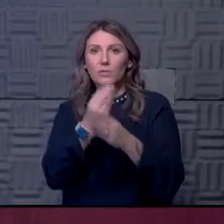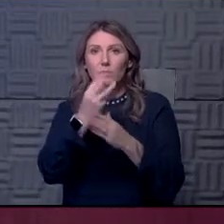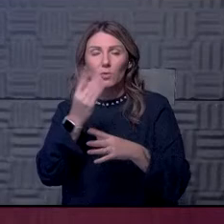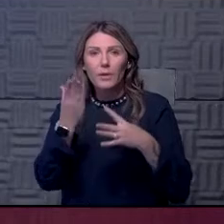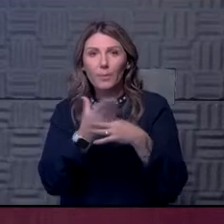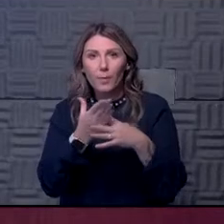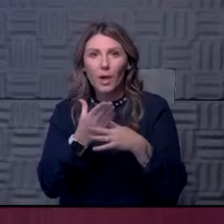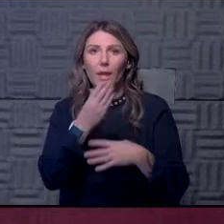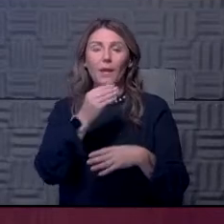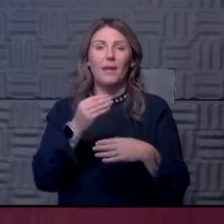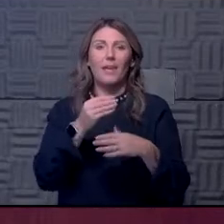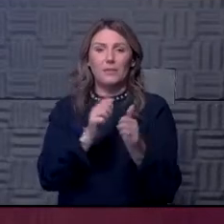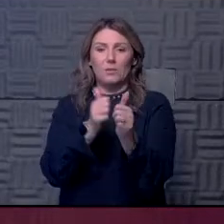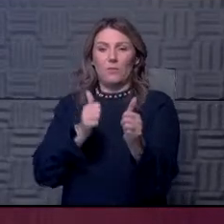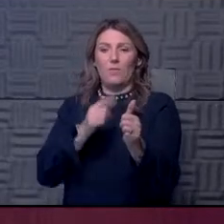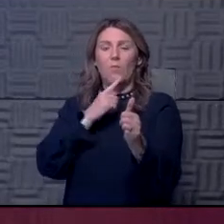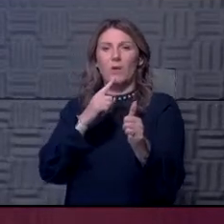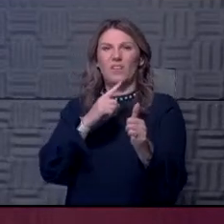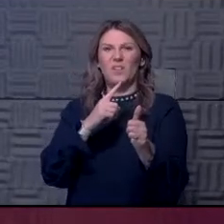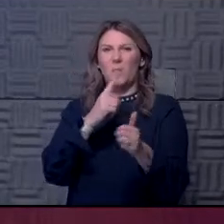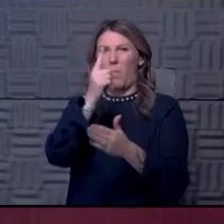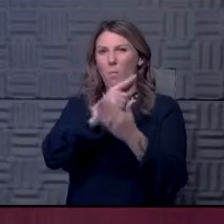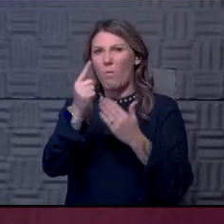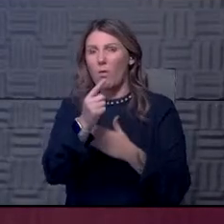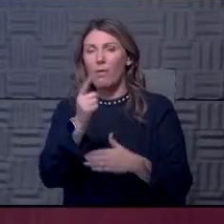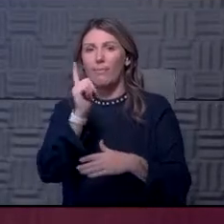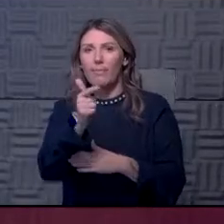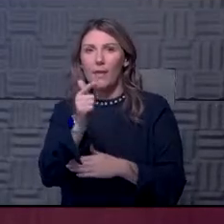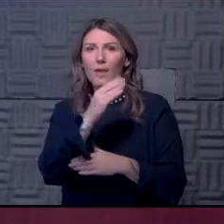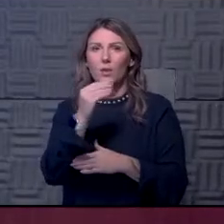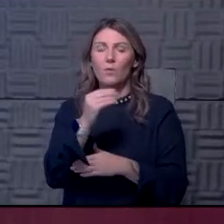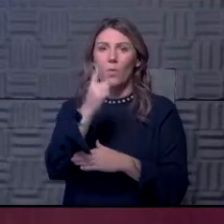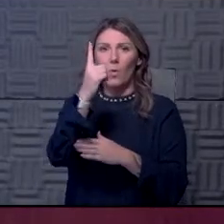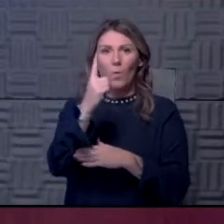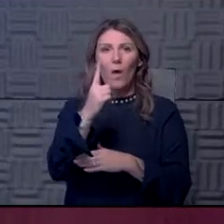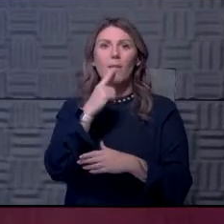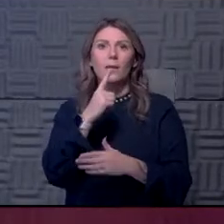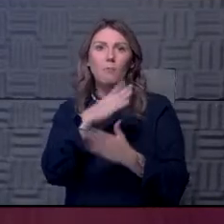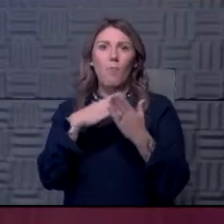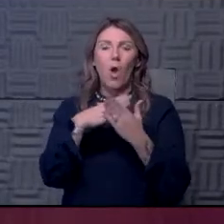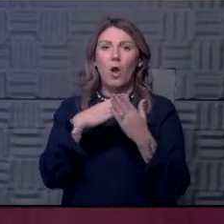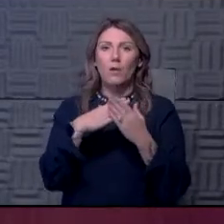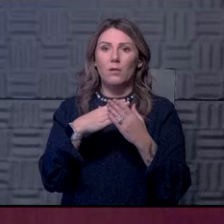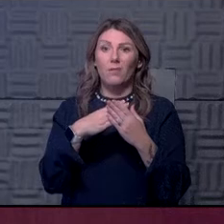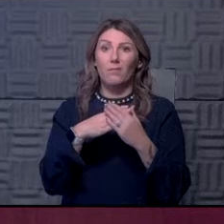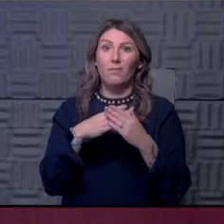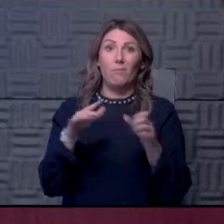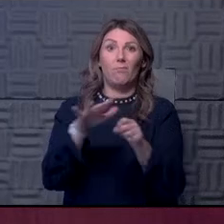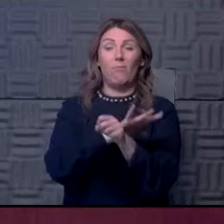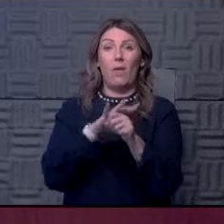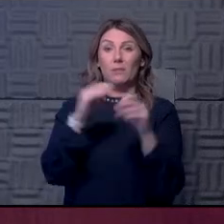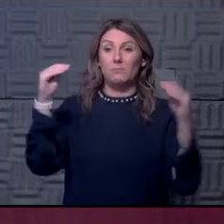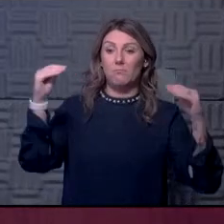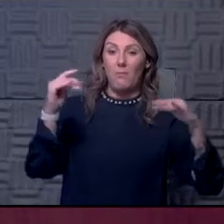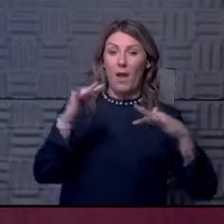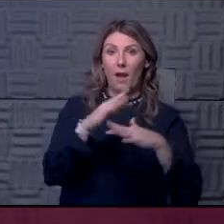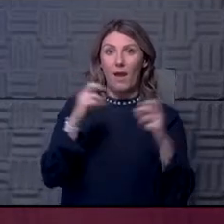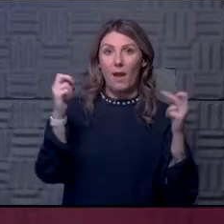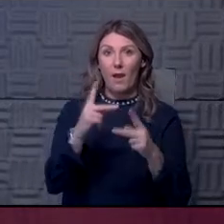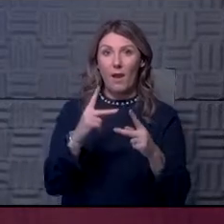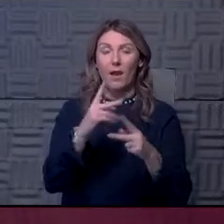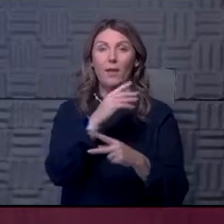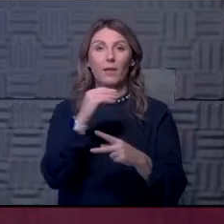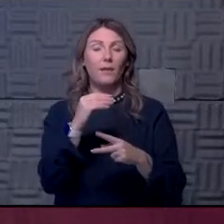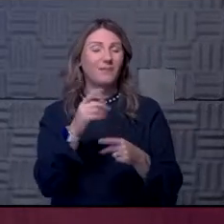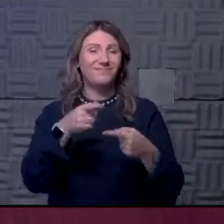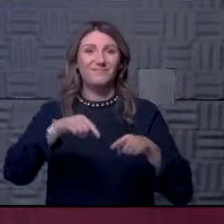delayed the semester for a week again to try and just have one episode of mass migration. Um, but we will need to do entry testing again in the spring, just as